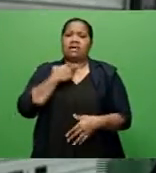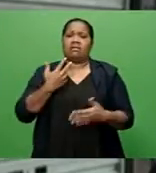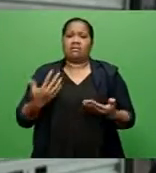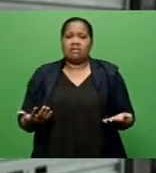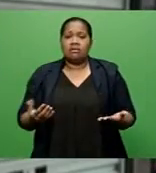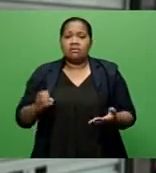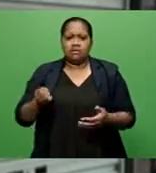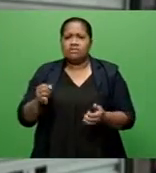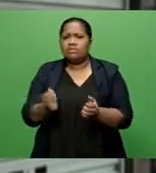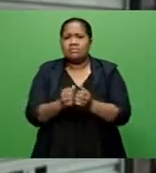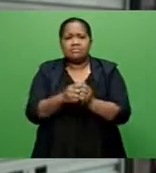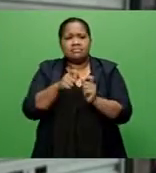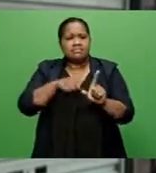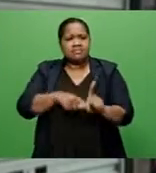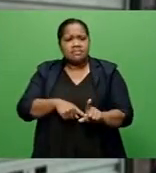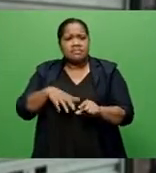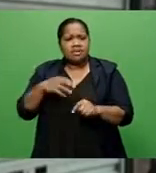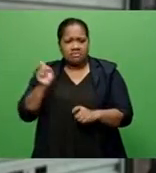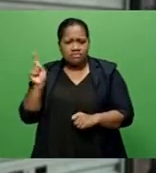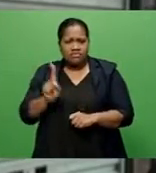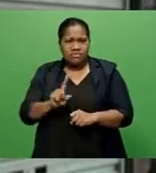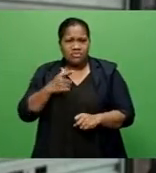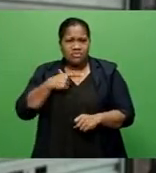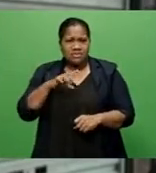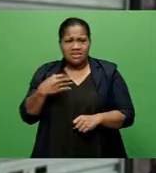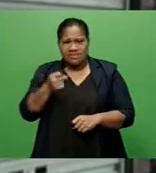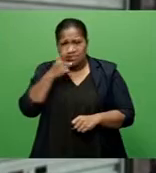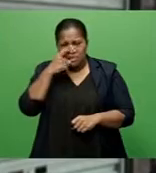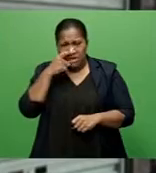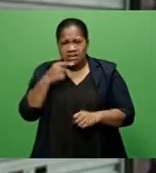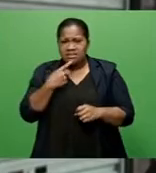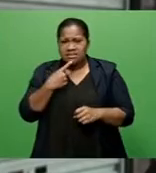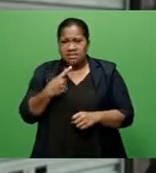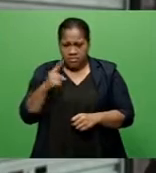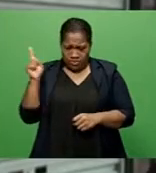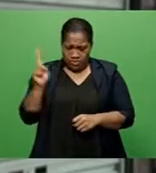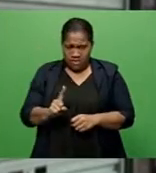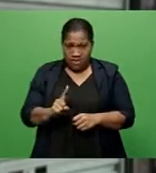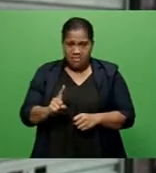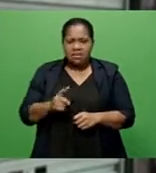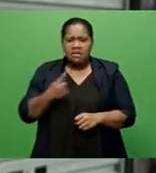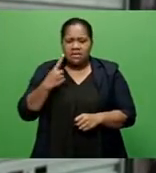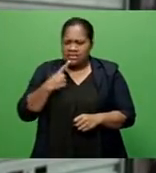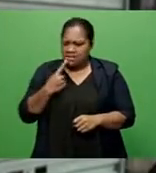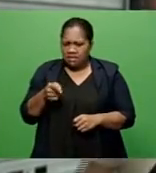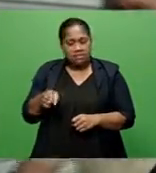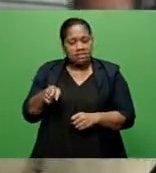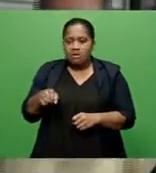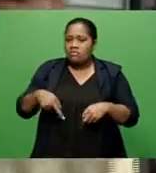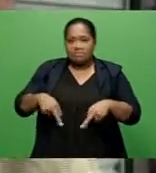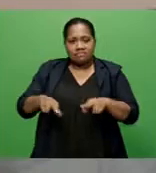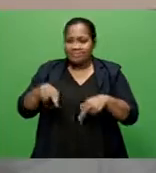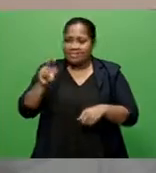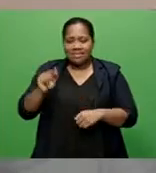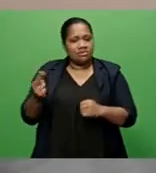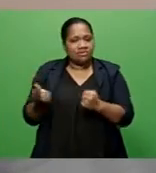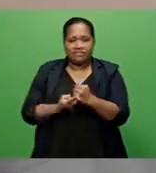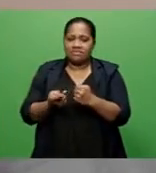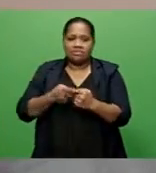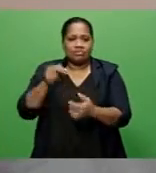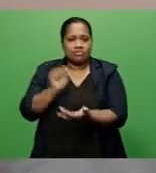because we had several engineers come in and they said it has to be fixed properly. You cannot just dump and keep on building on it.